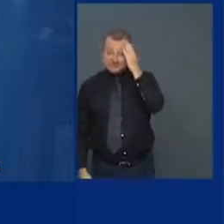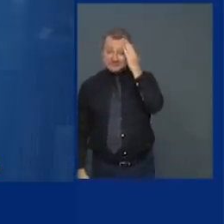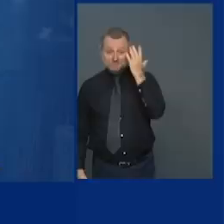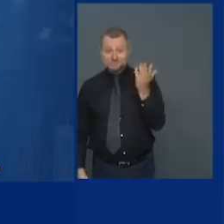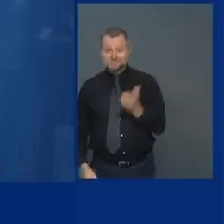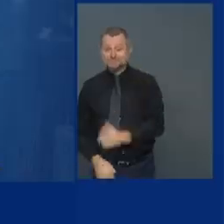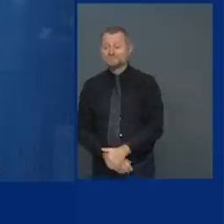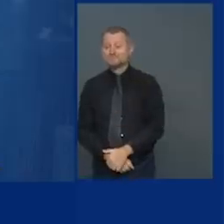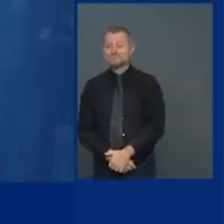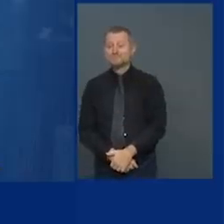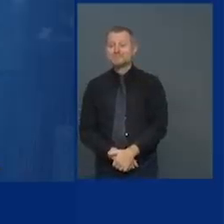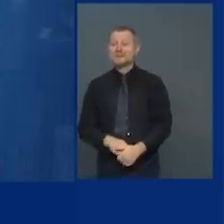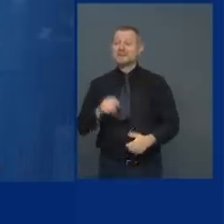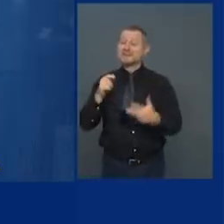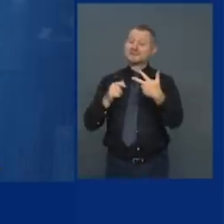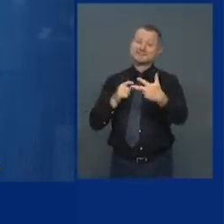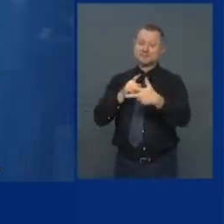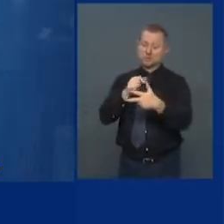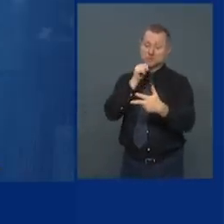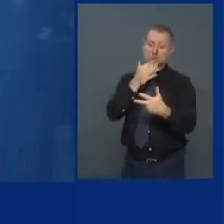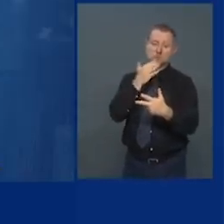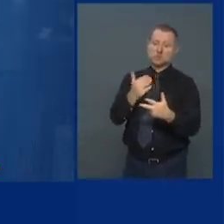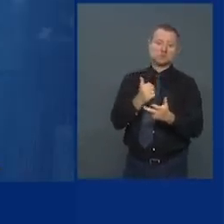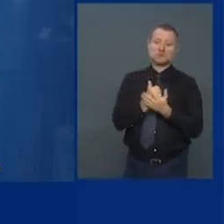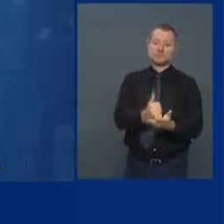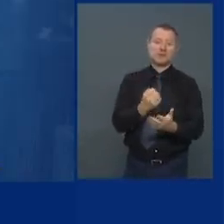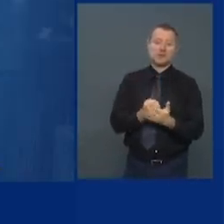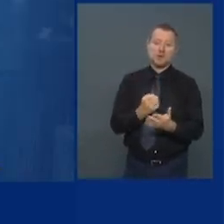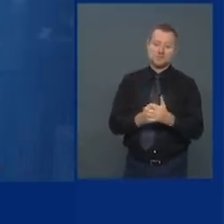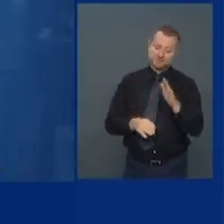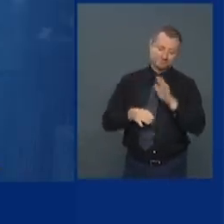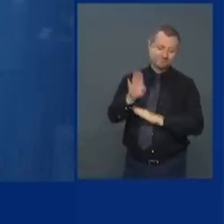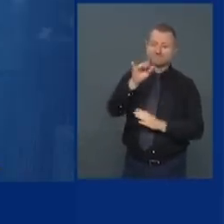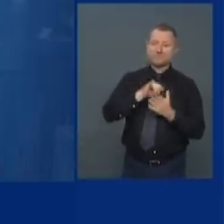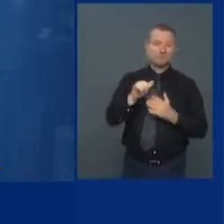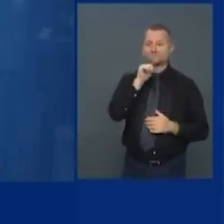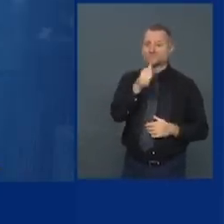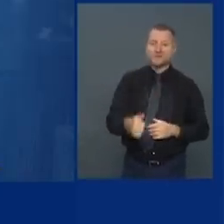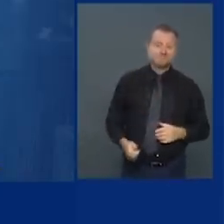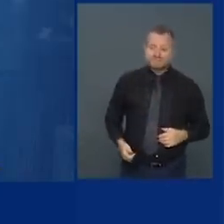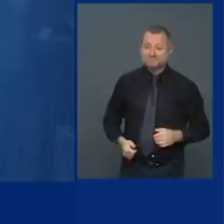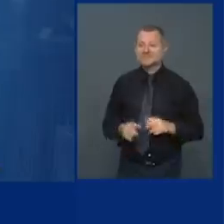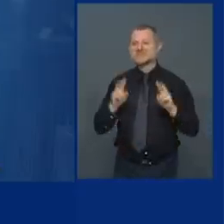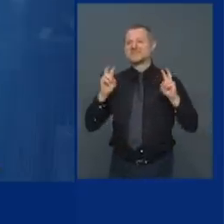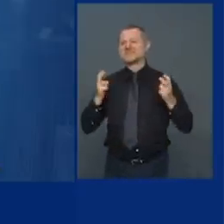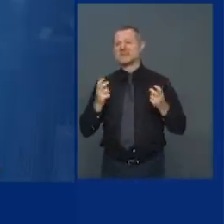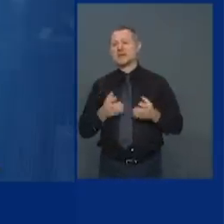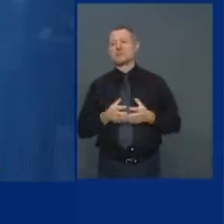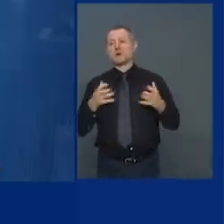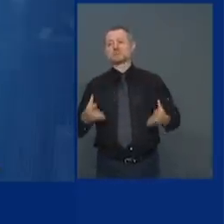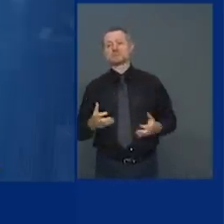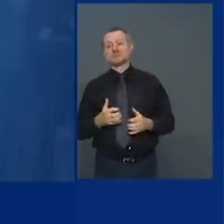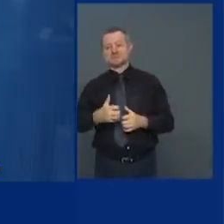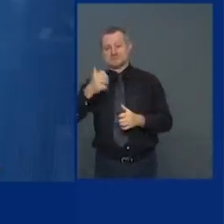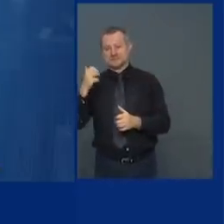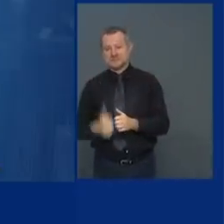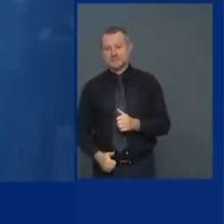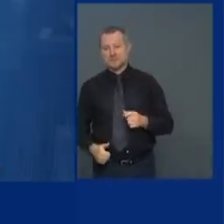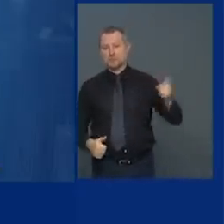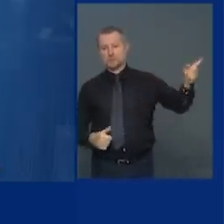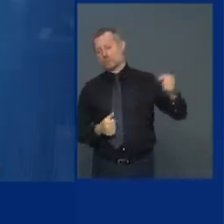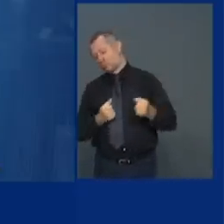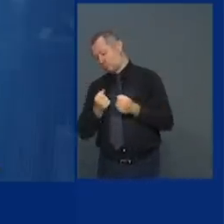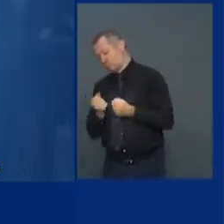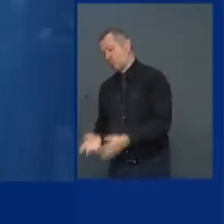positive for the economy it would only be a question of how much damage you do for how long but you can't